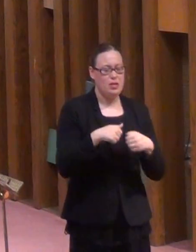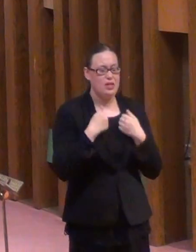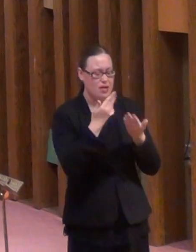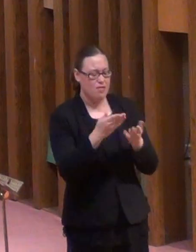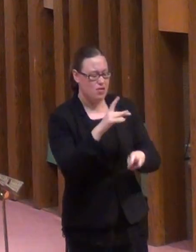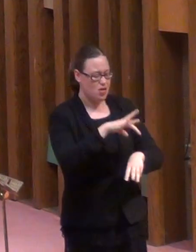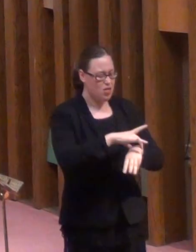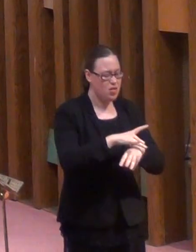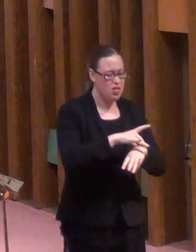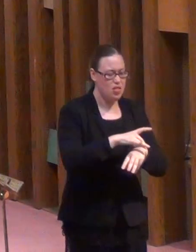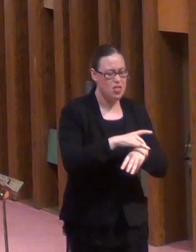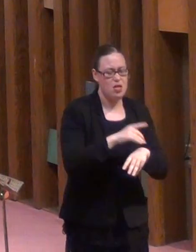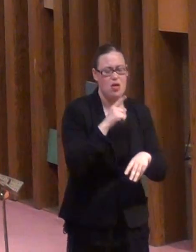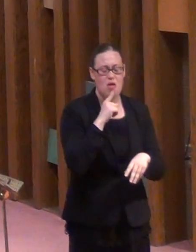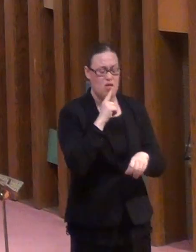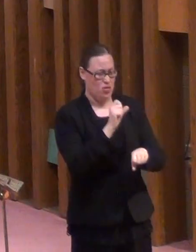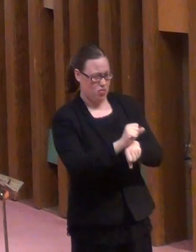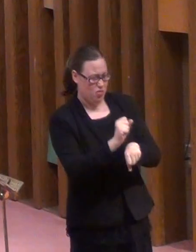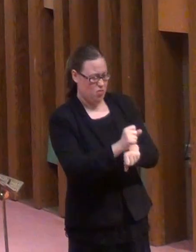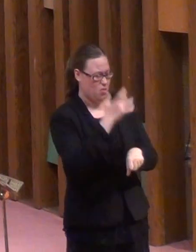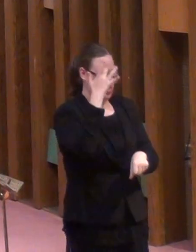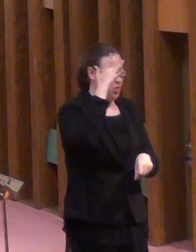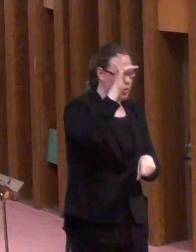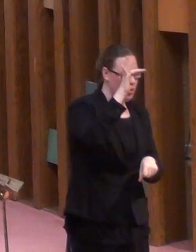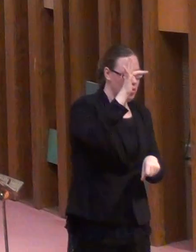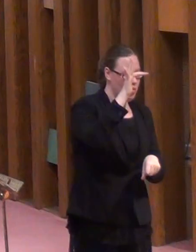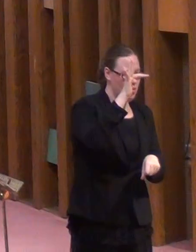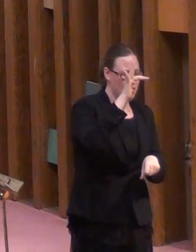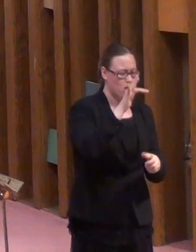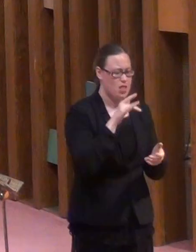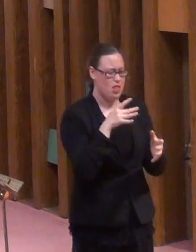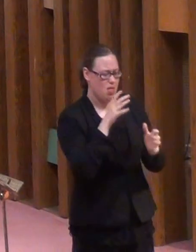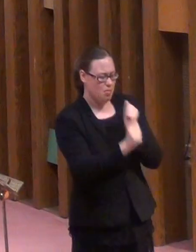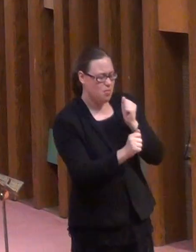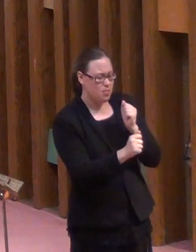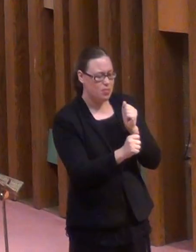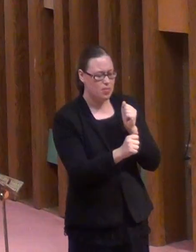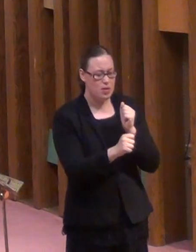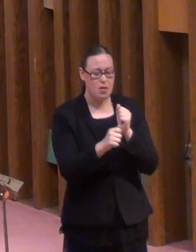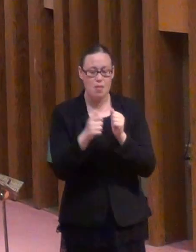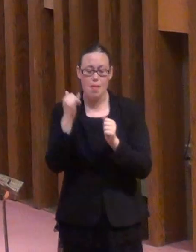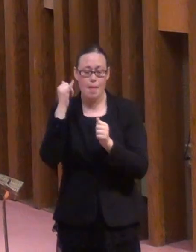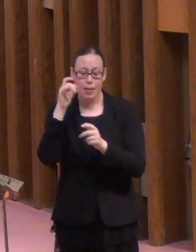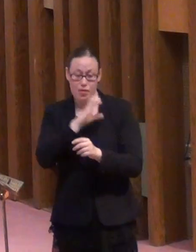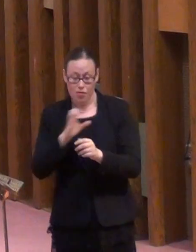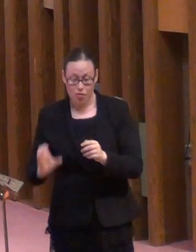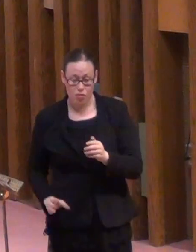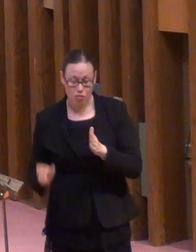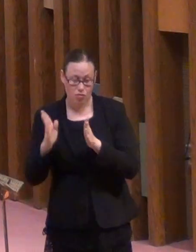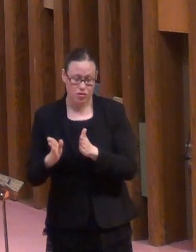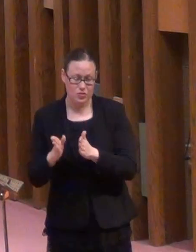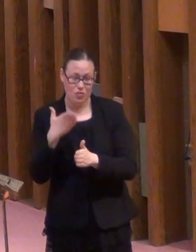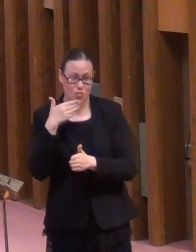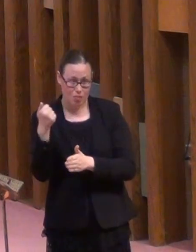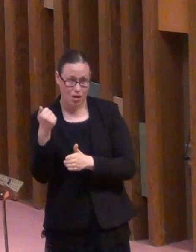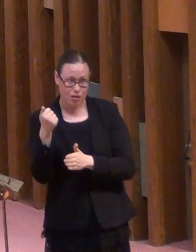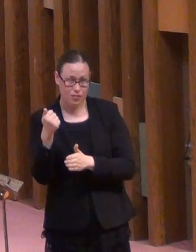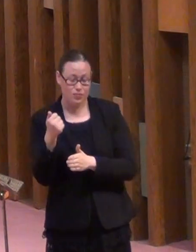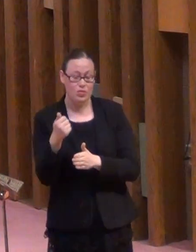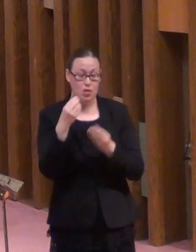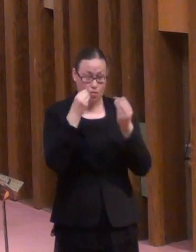kind than are the people of the white. I tell you, use